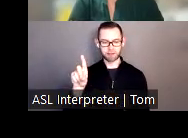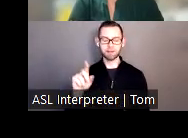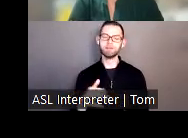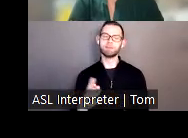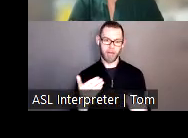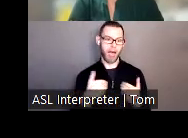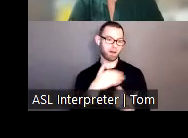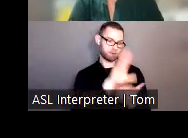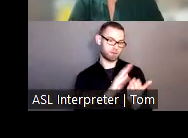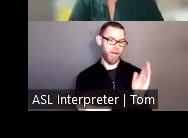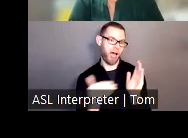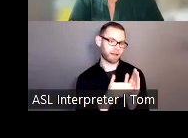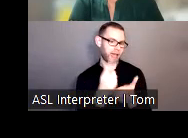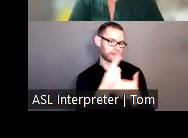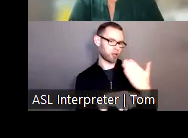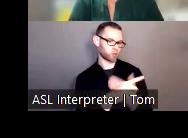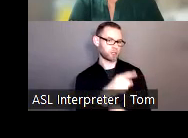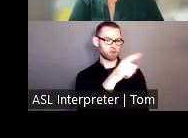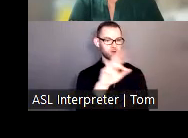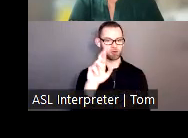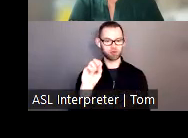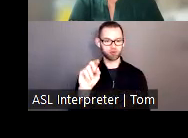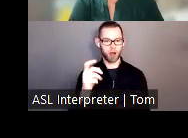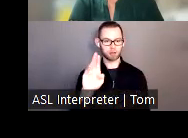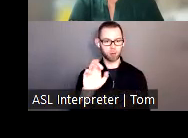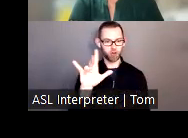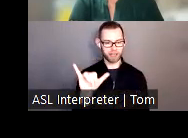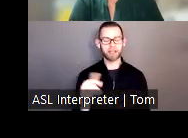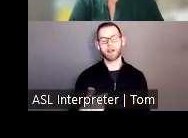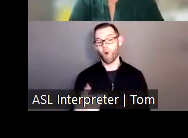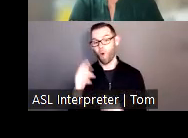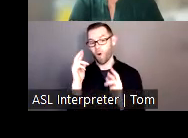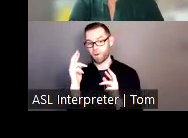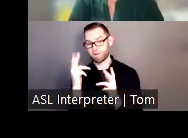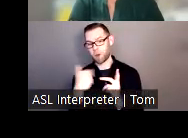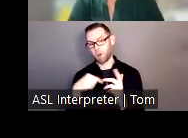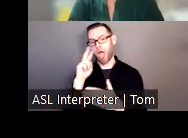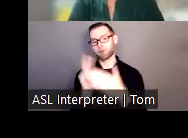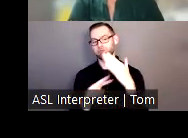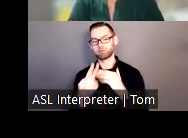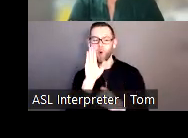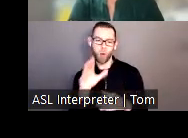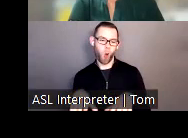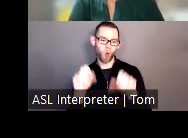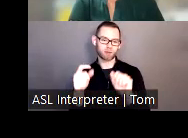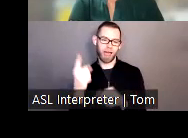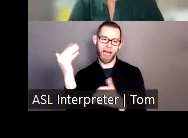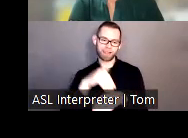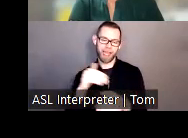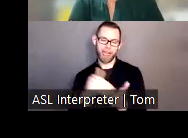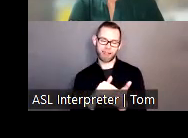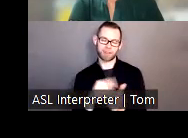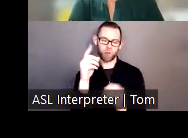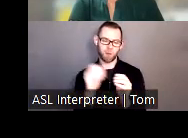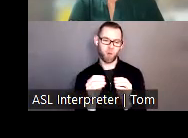more in the near future. The public comment period is open for written comments, too.